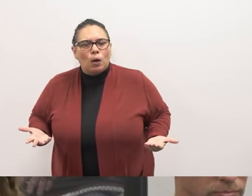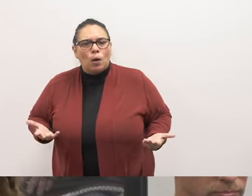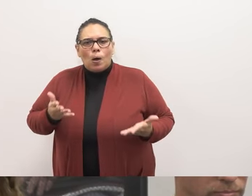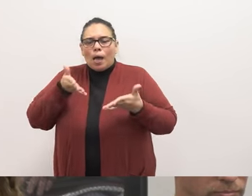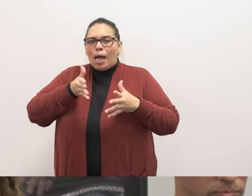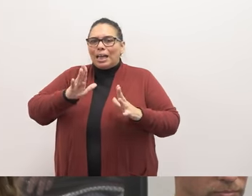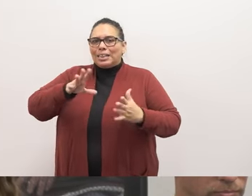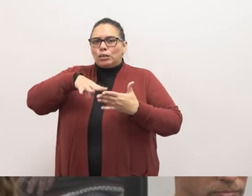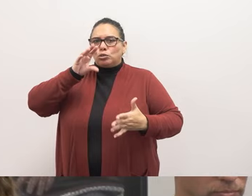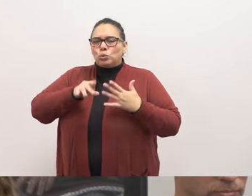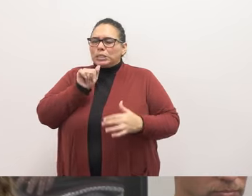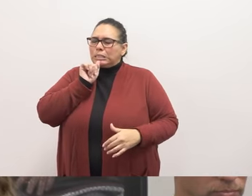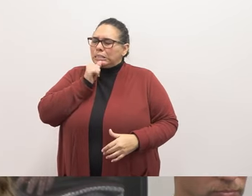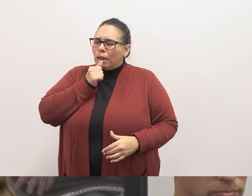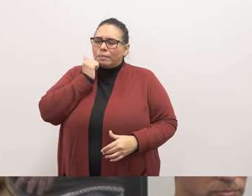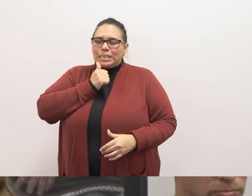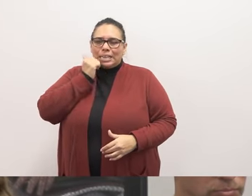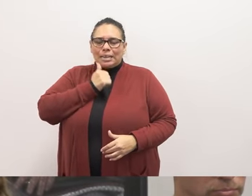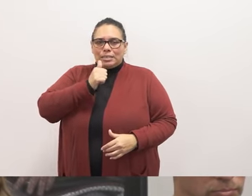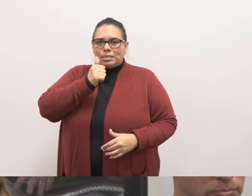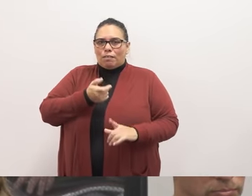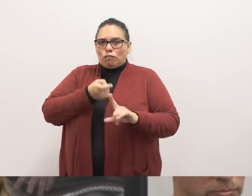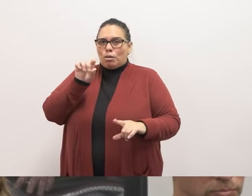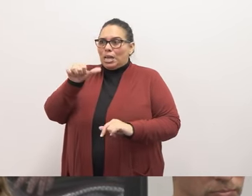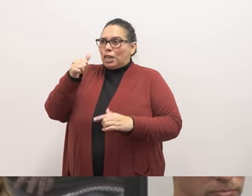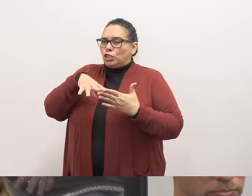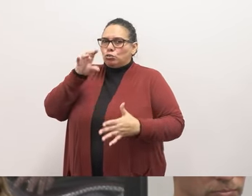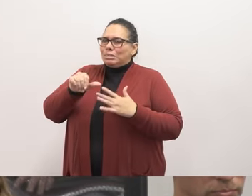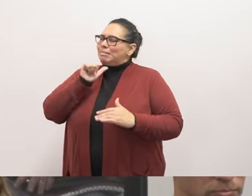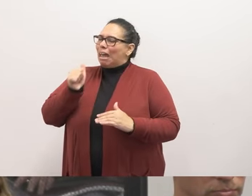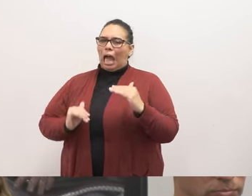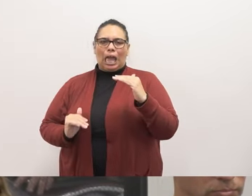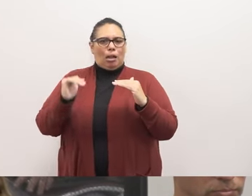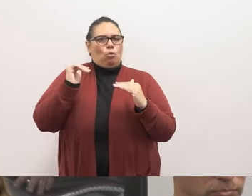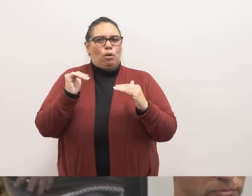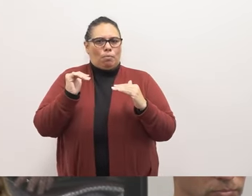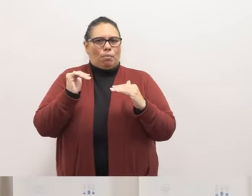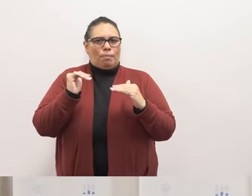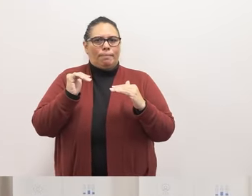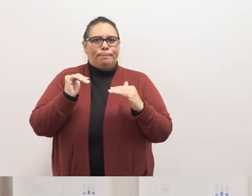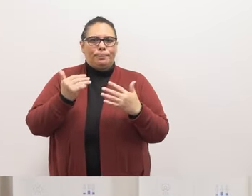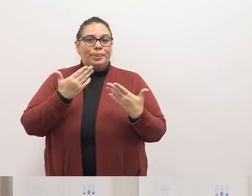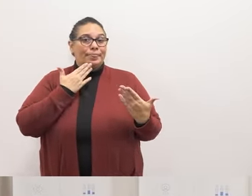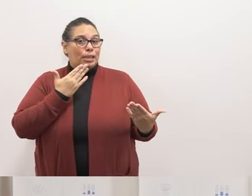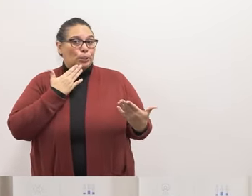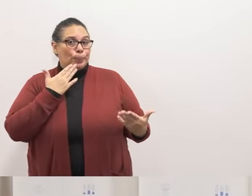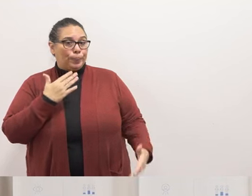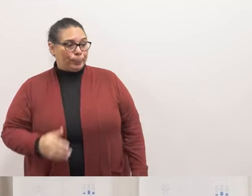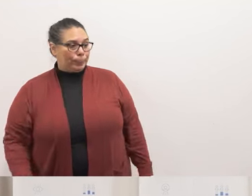students to suffer daily at the hands of other students is not equitable. Thank you.